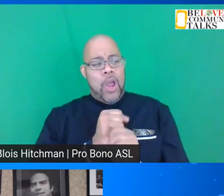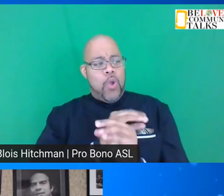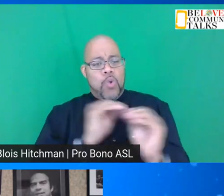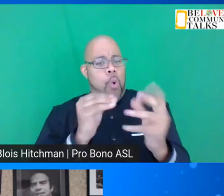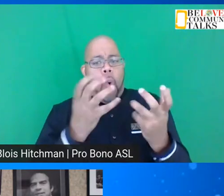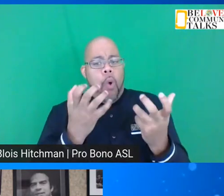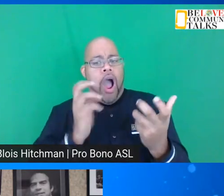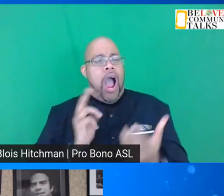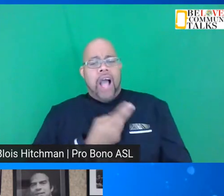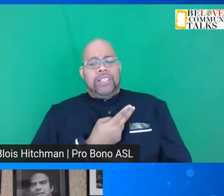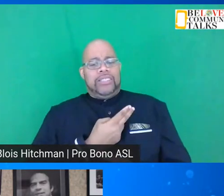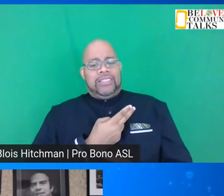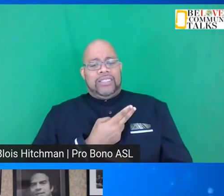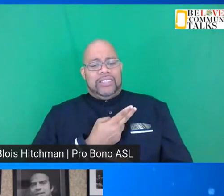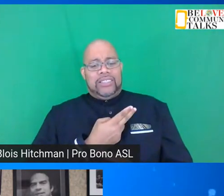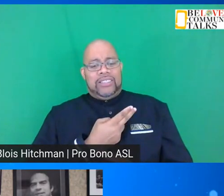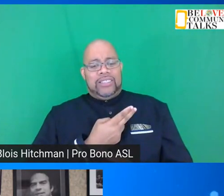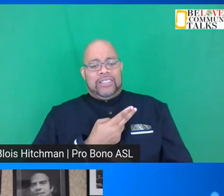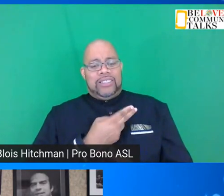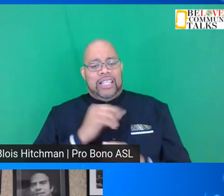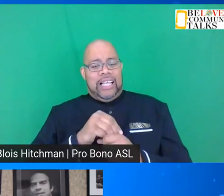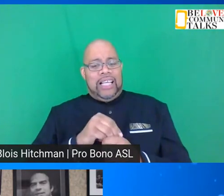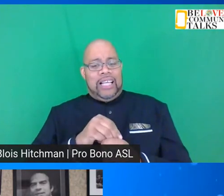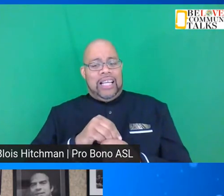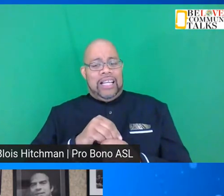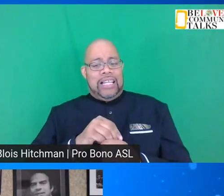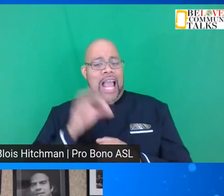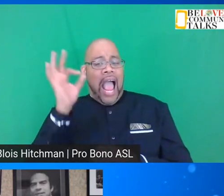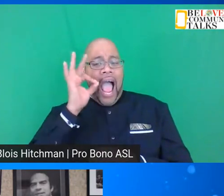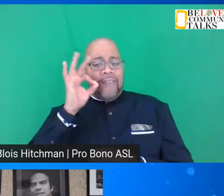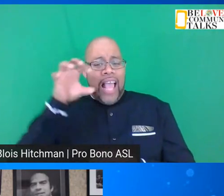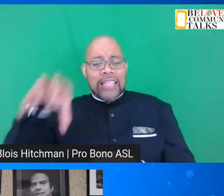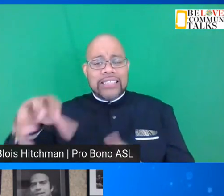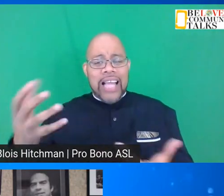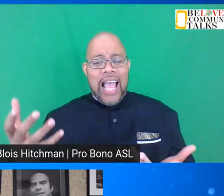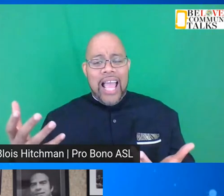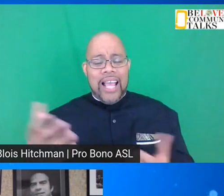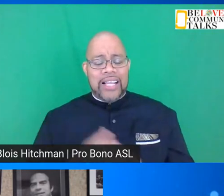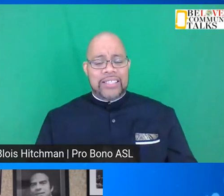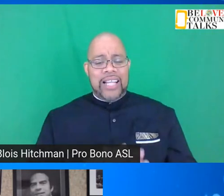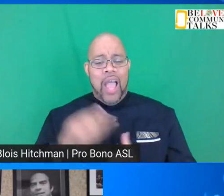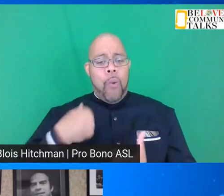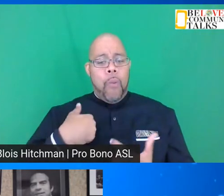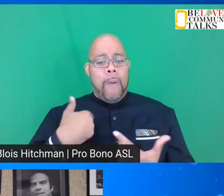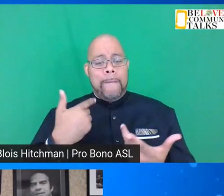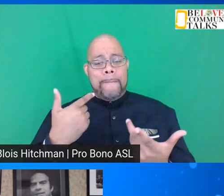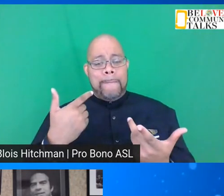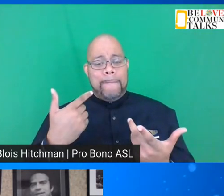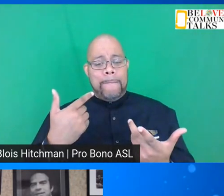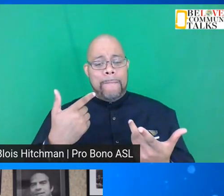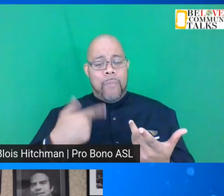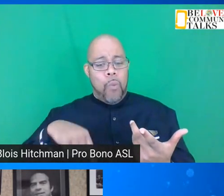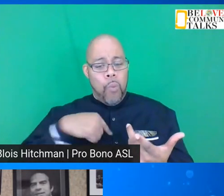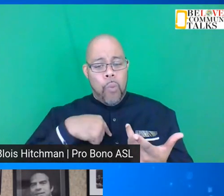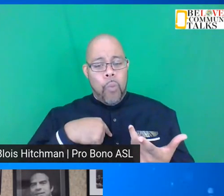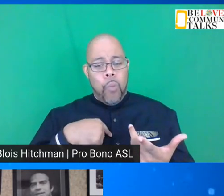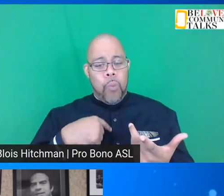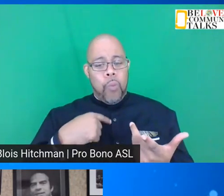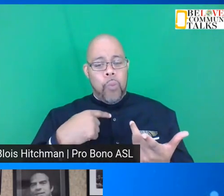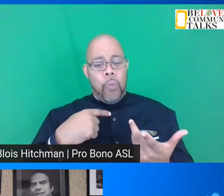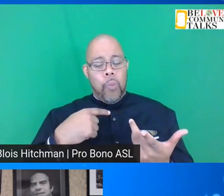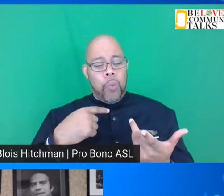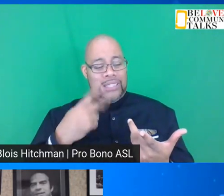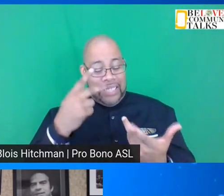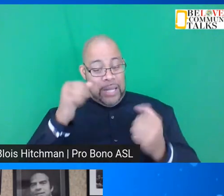wants us to be in Afghanistan. And we have possibly the